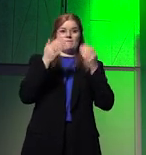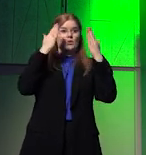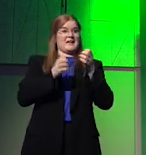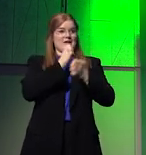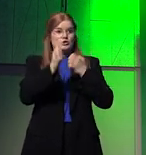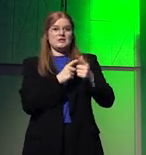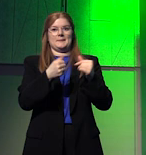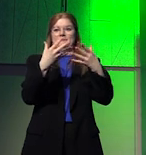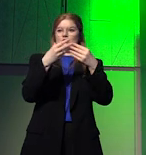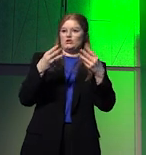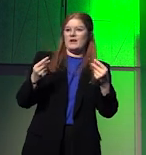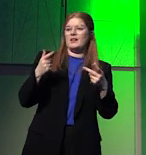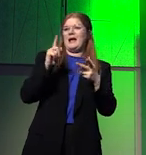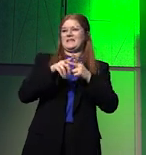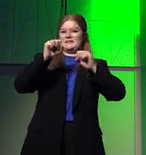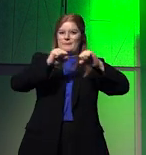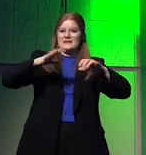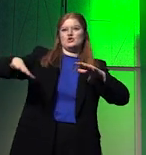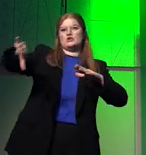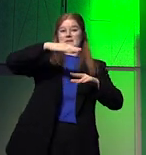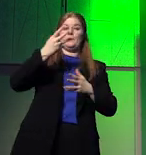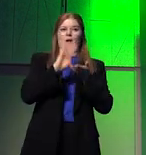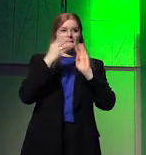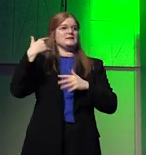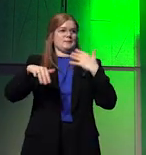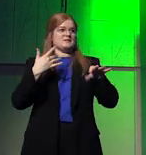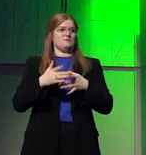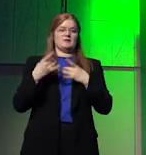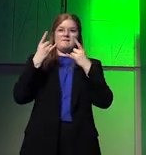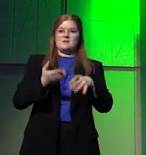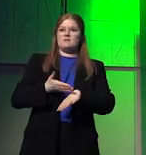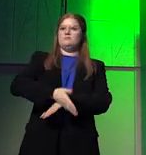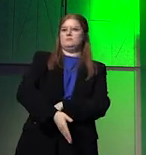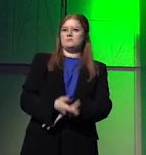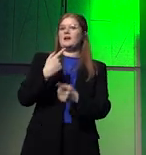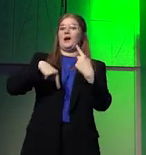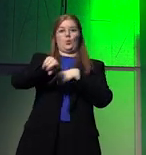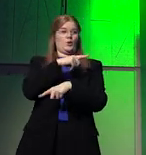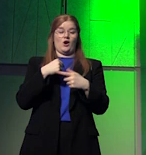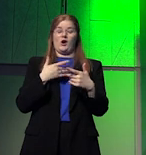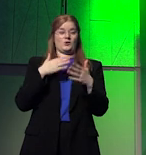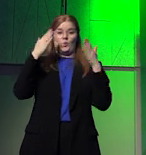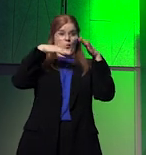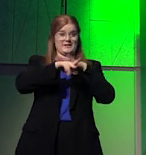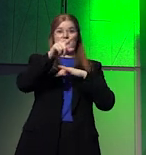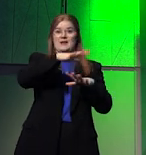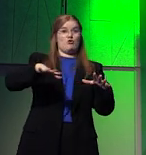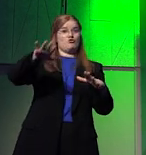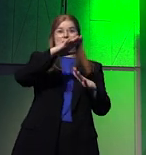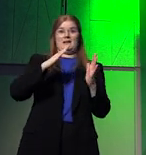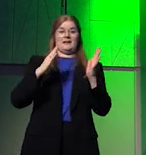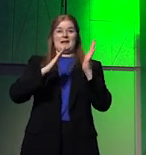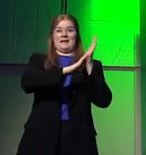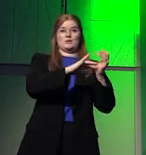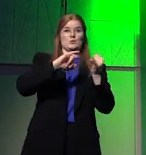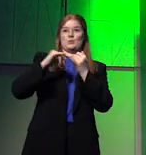material, and spatially extensive and intensive. And we are headed into this industrial revolution against the